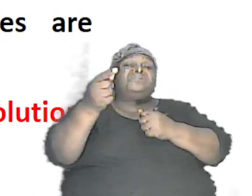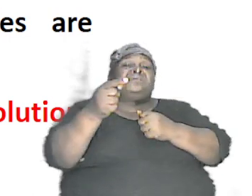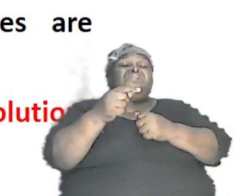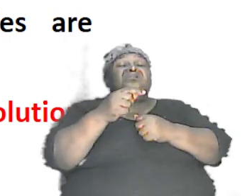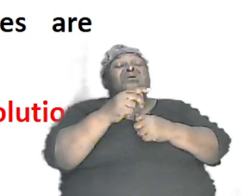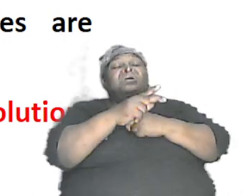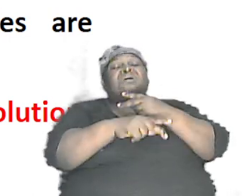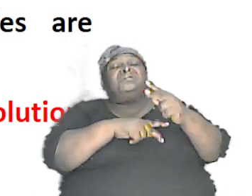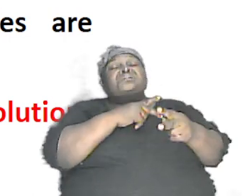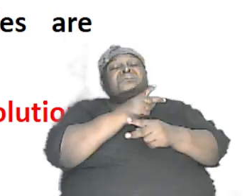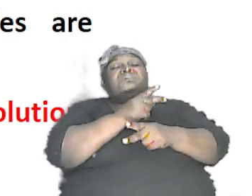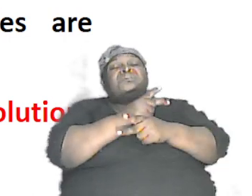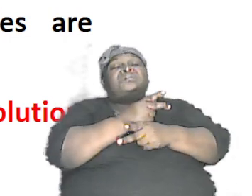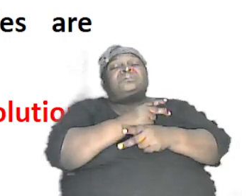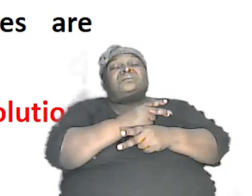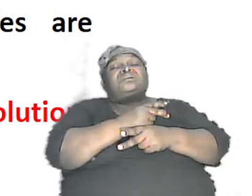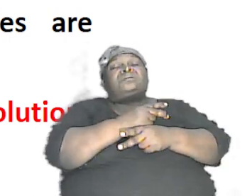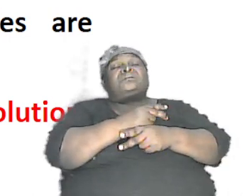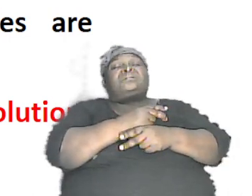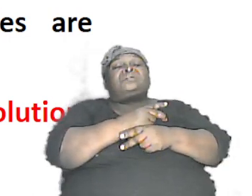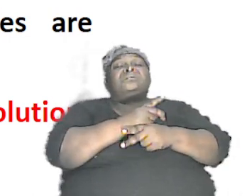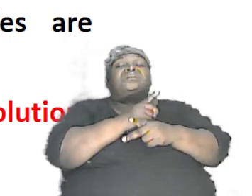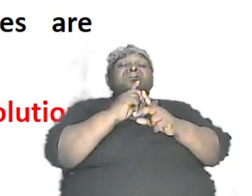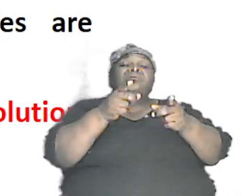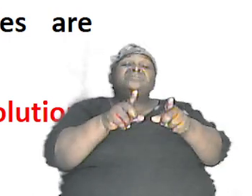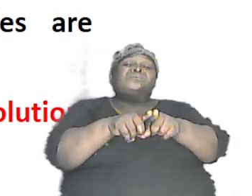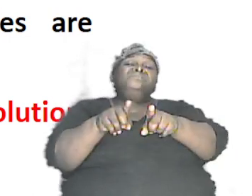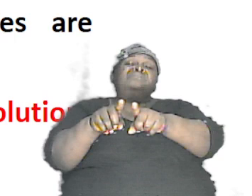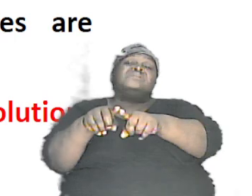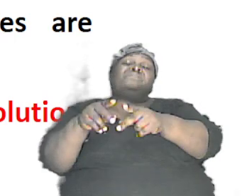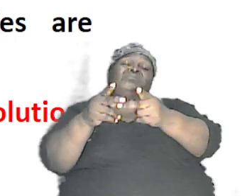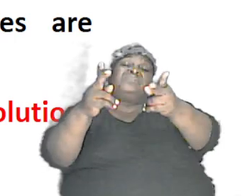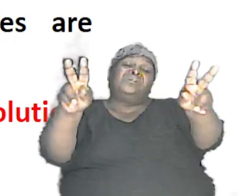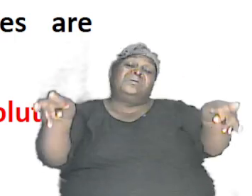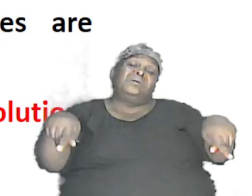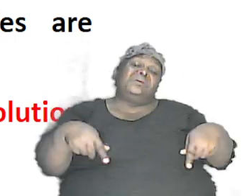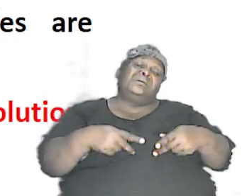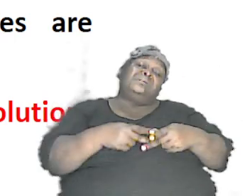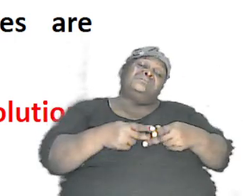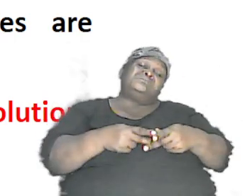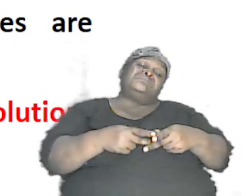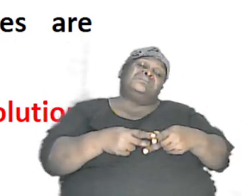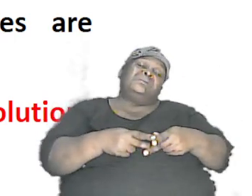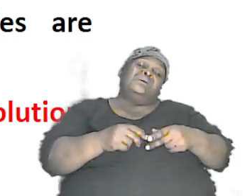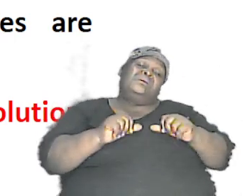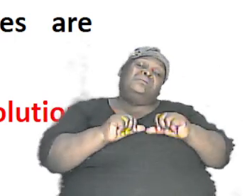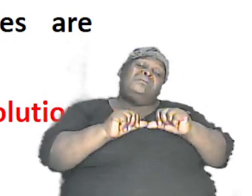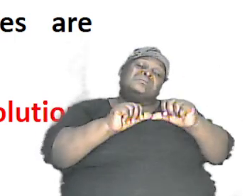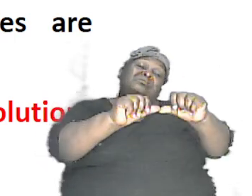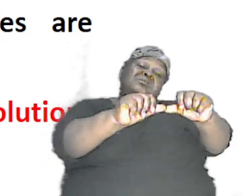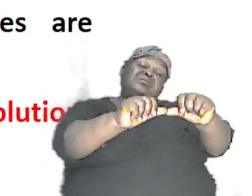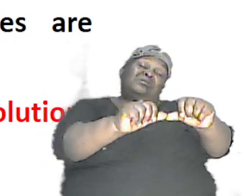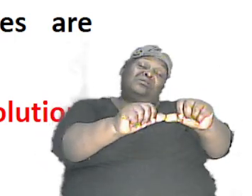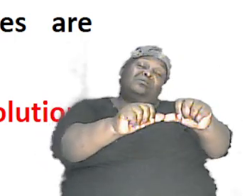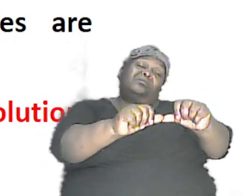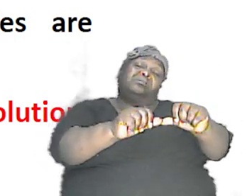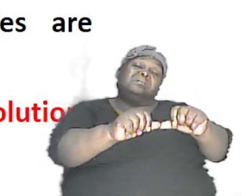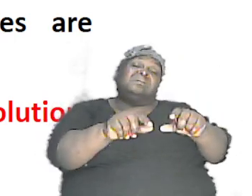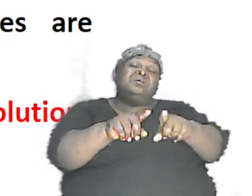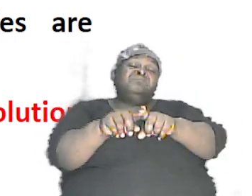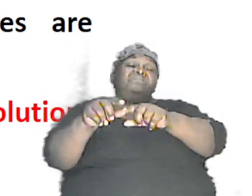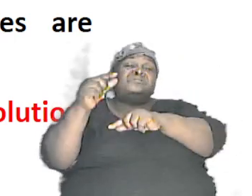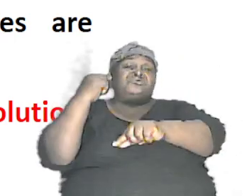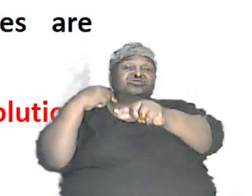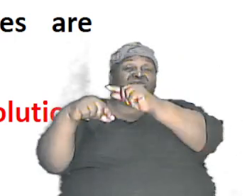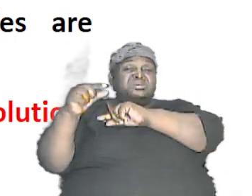and as they mate and they go to different places and mating continues you find that different genes are